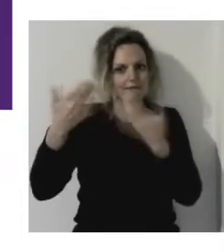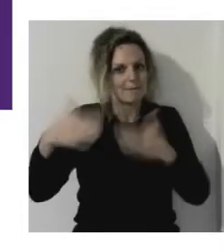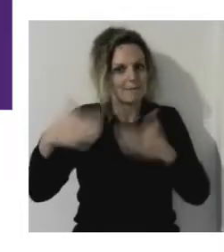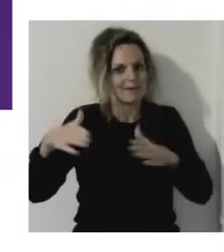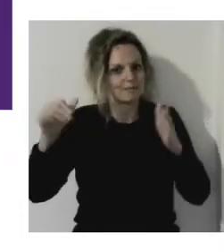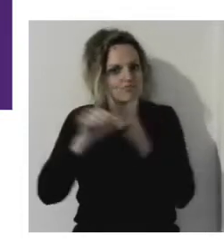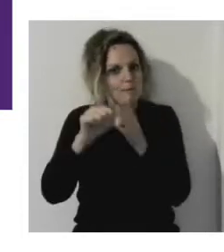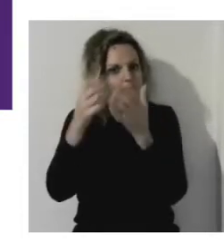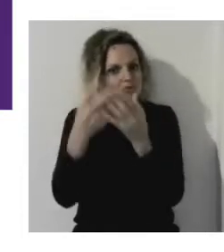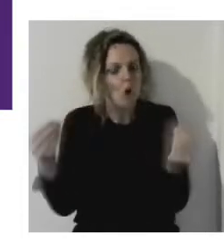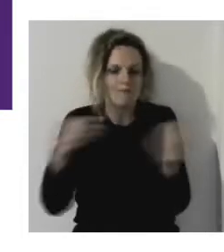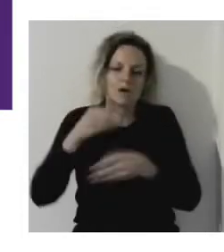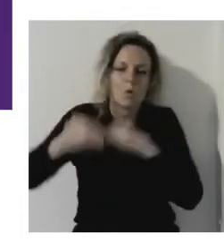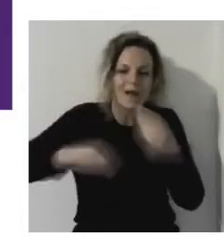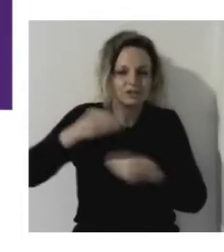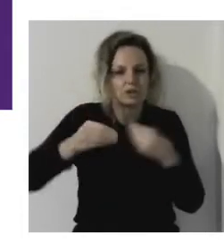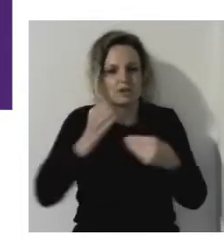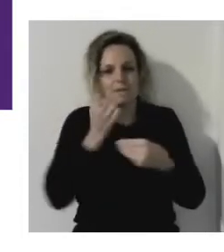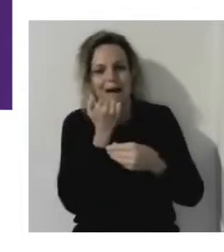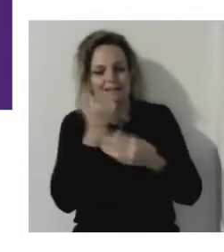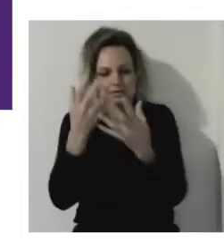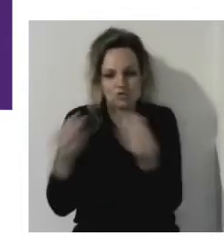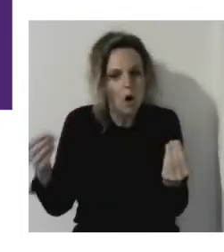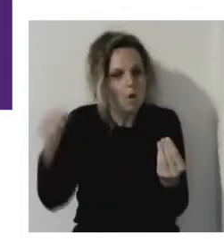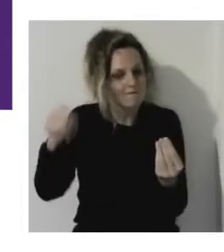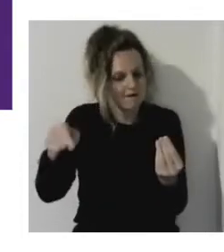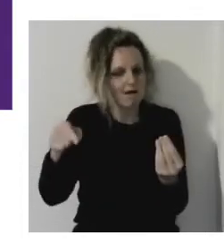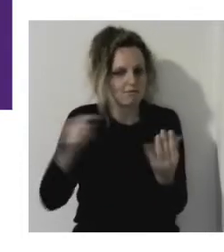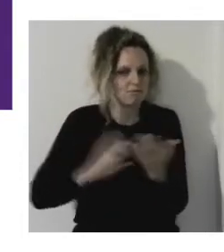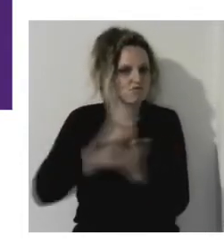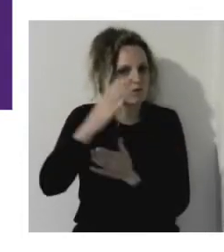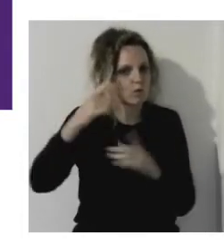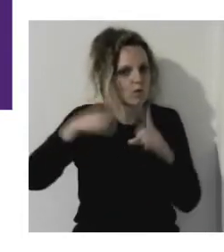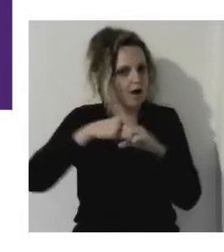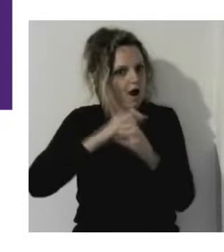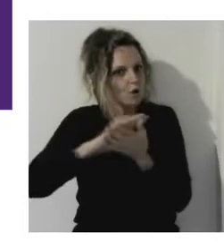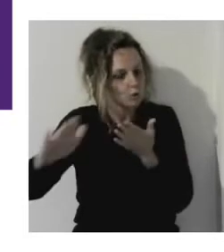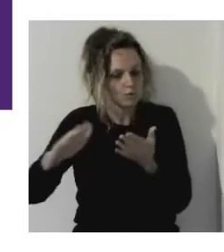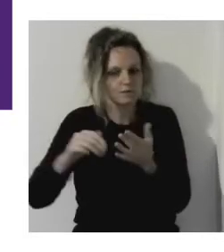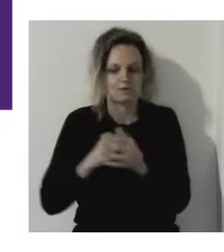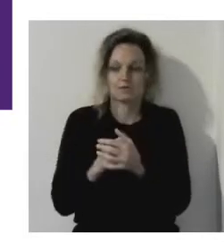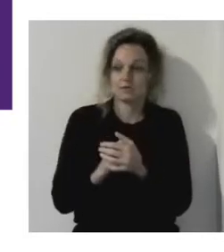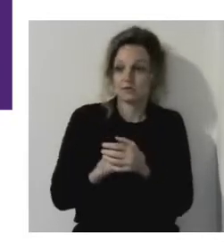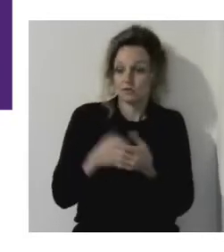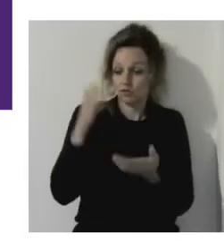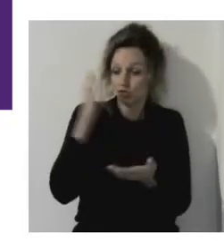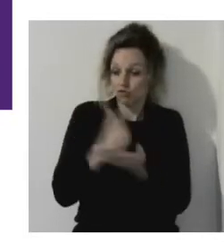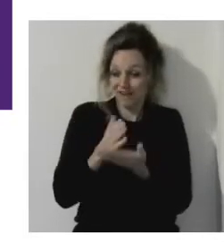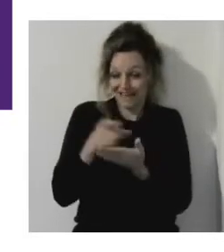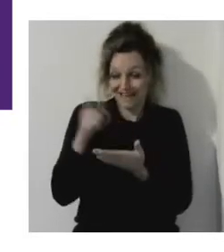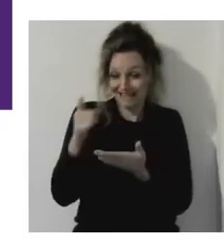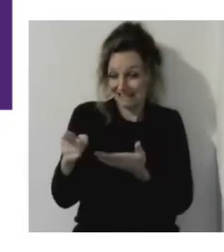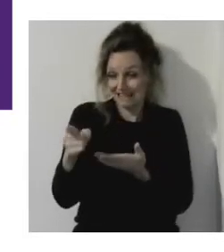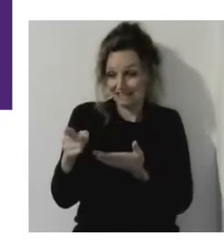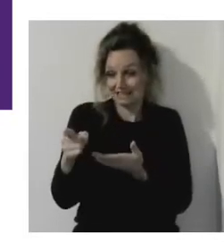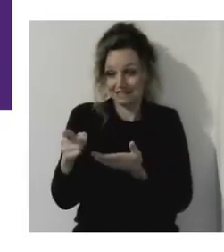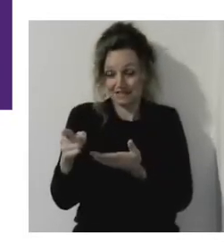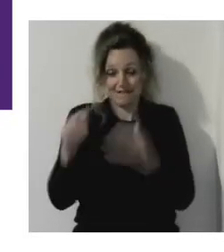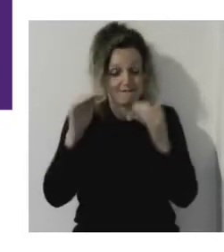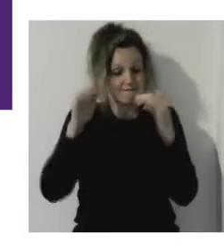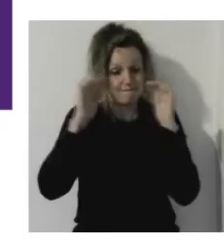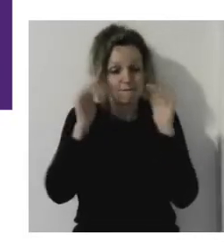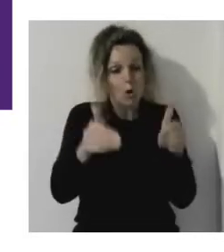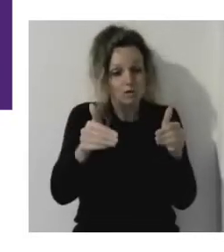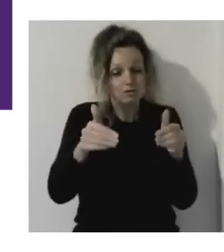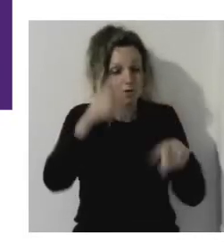to look at kind of learning abilities across the world? Yeah, absolutely. And I would say, you know, the great thing